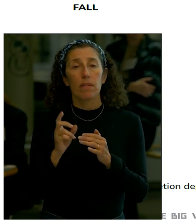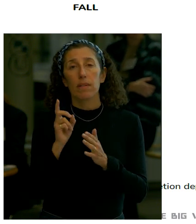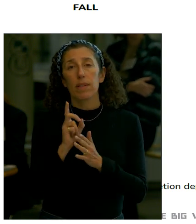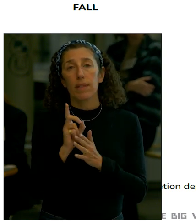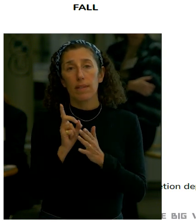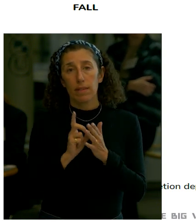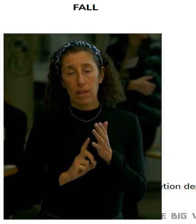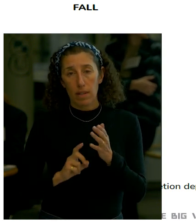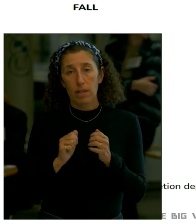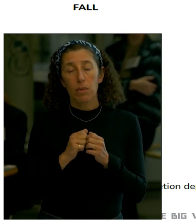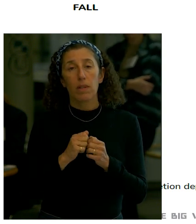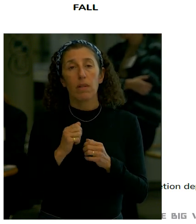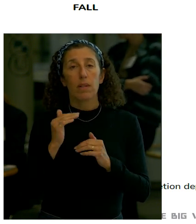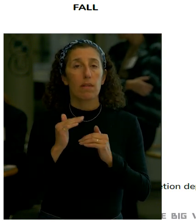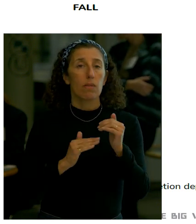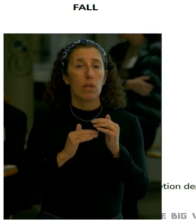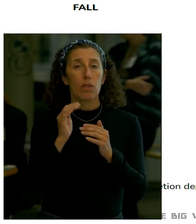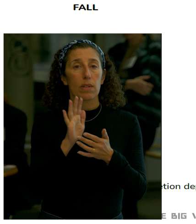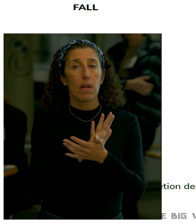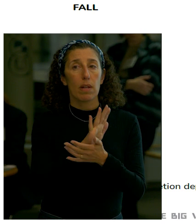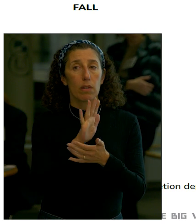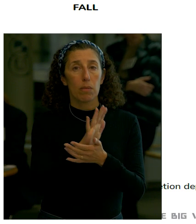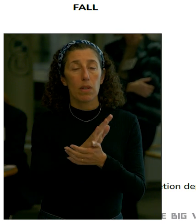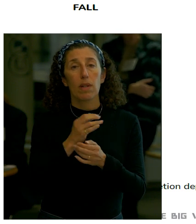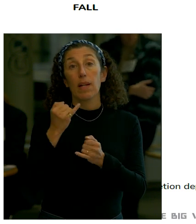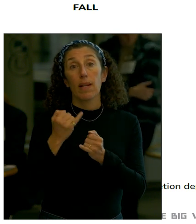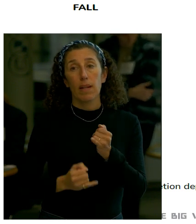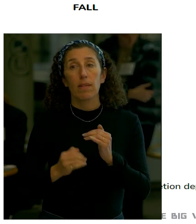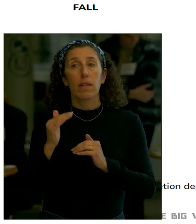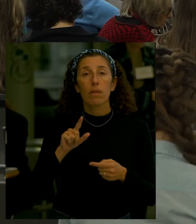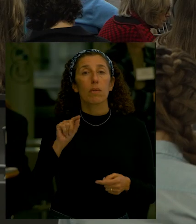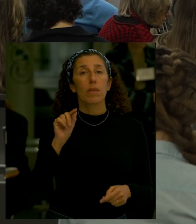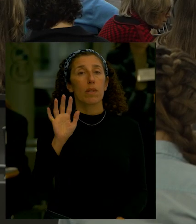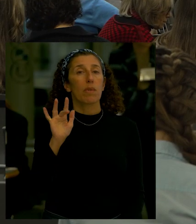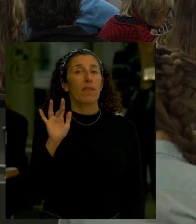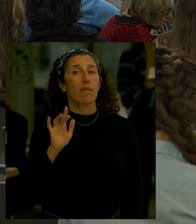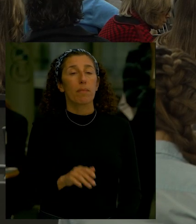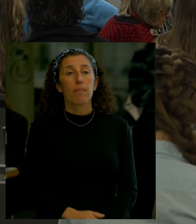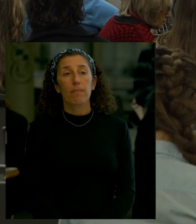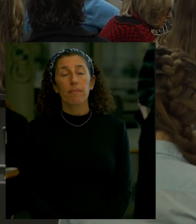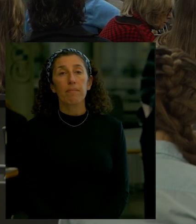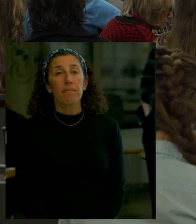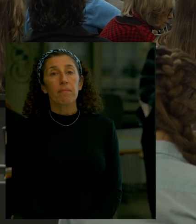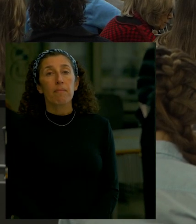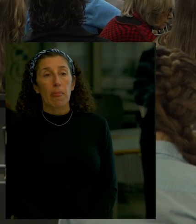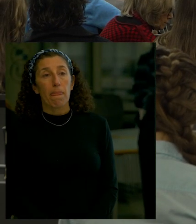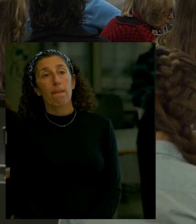so let me get into the material as we have discussed over so let me get into the material